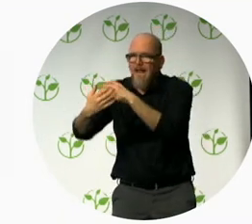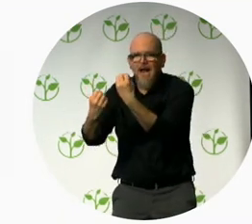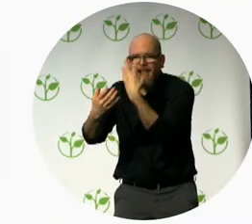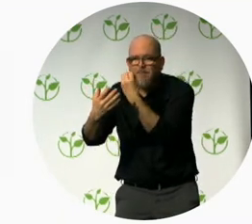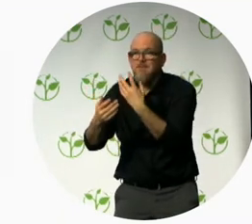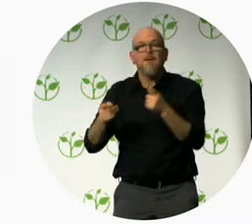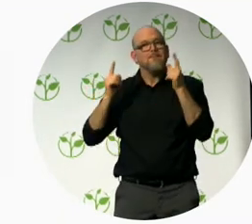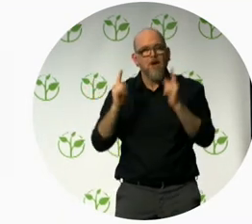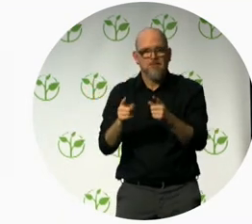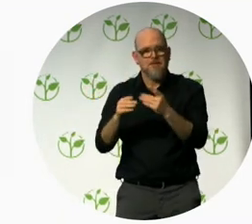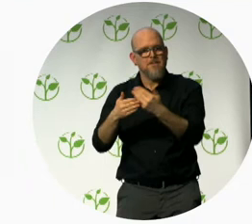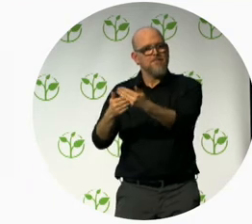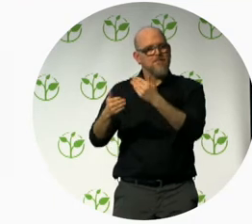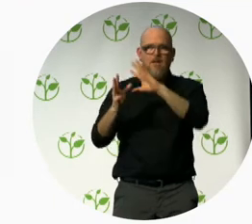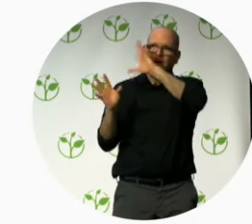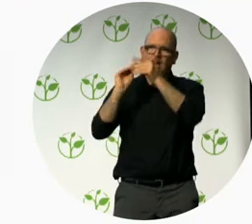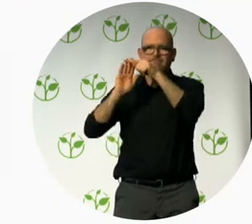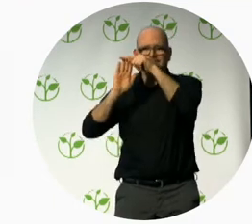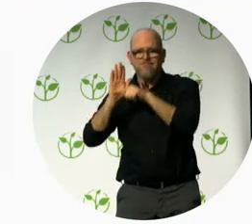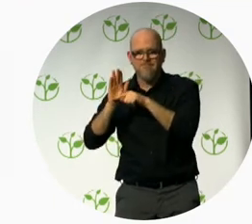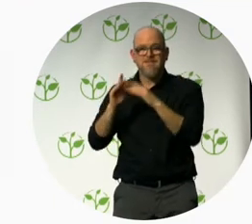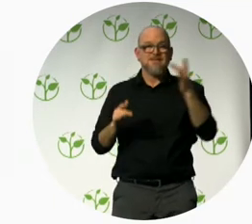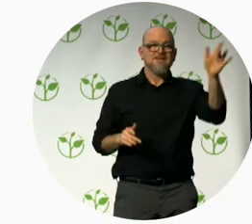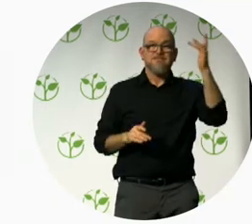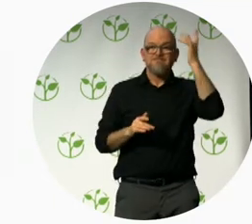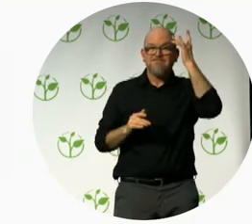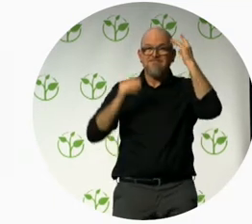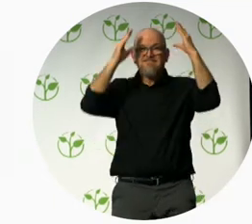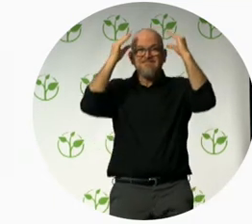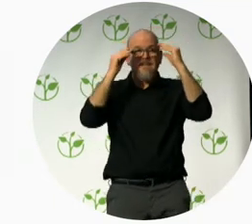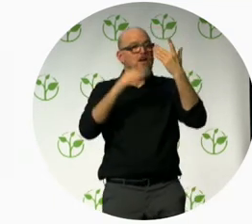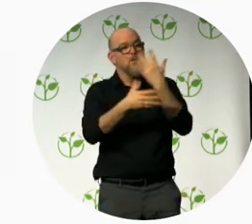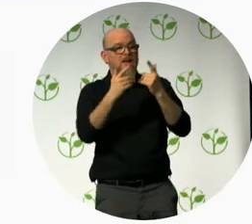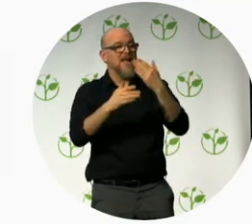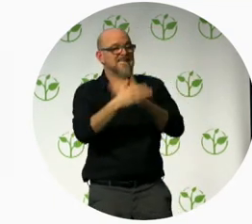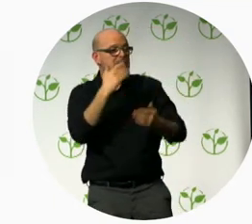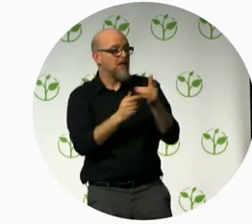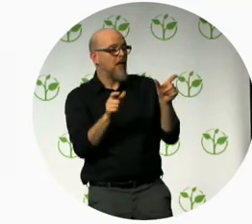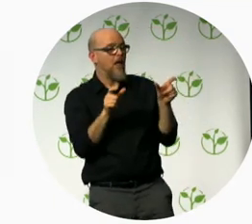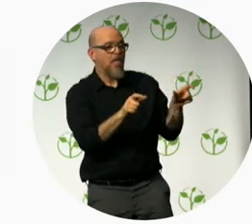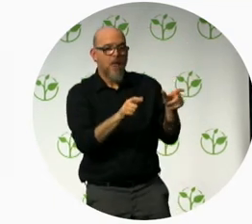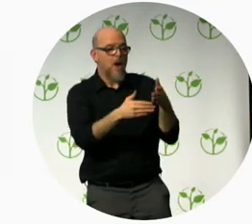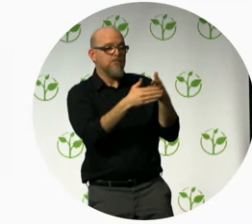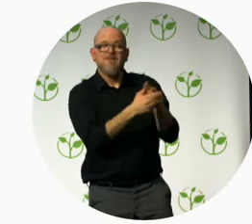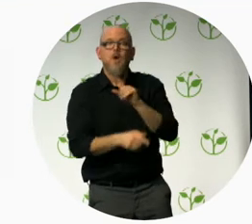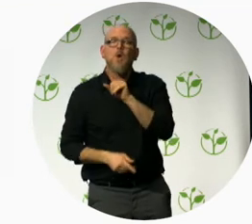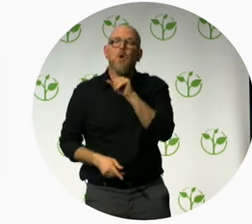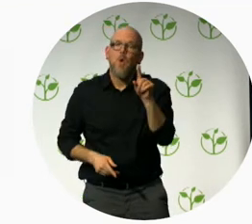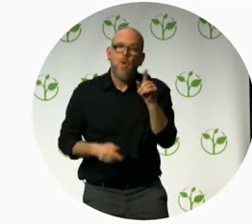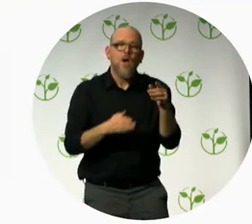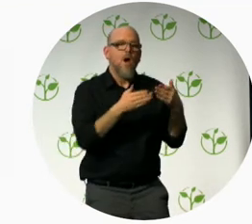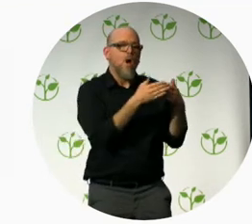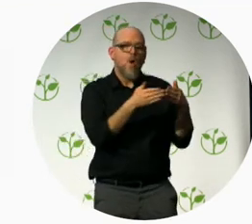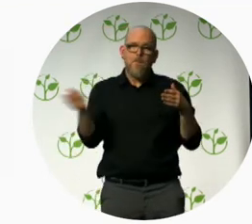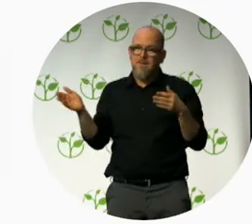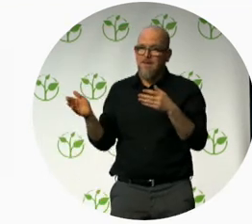excludes people with disabilities. And when the technology will have such a large part of our life